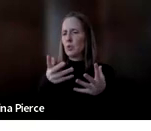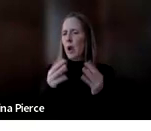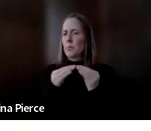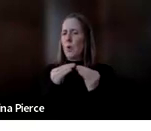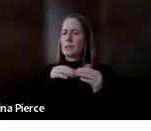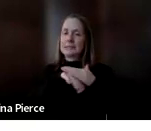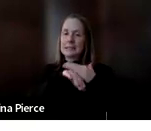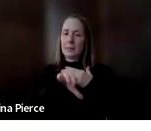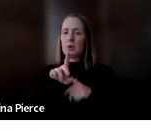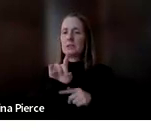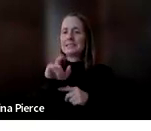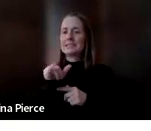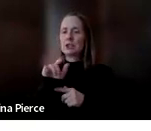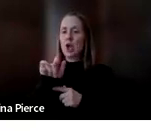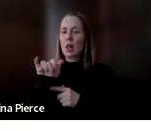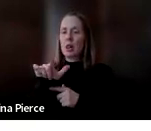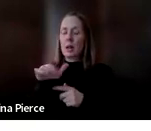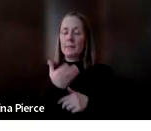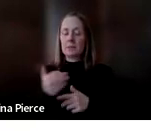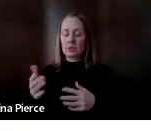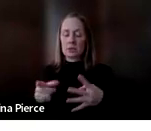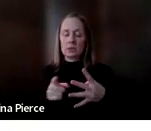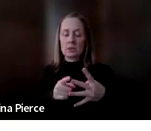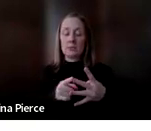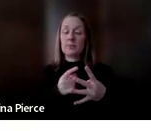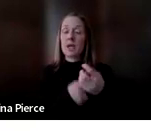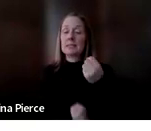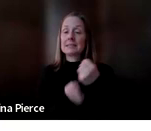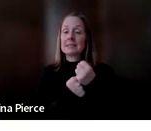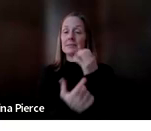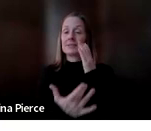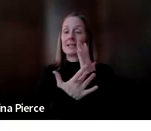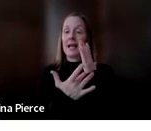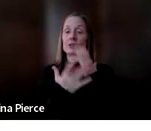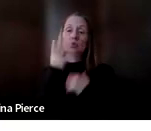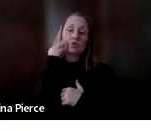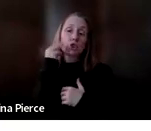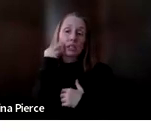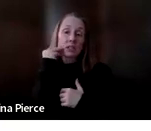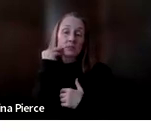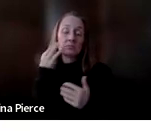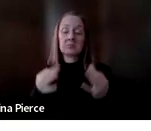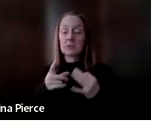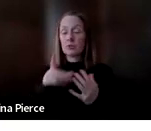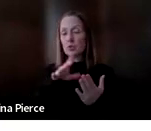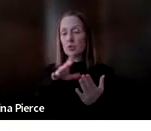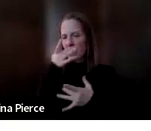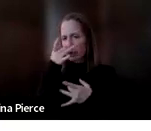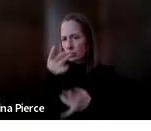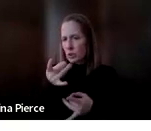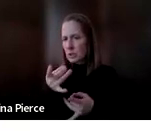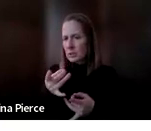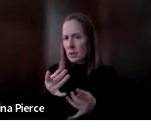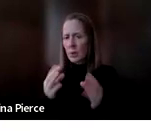materials. We have the assistive technology journey. If you are interested in learning more about the broad